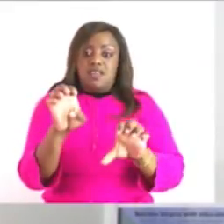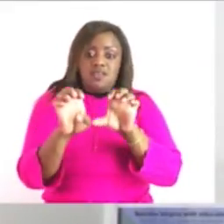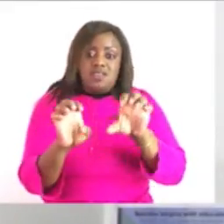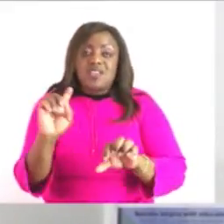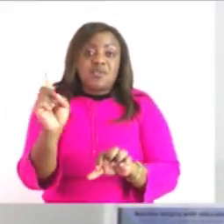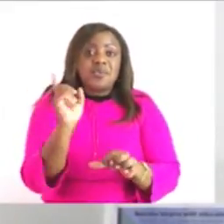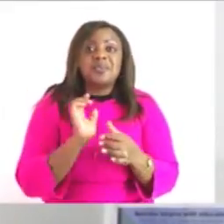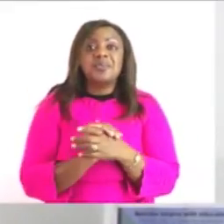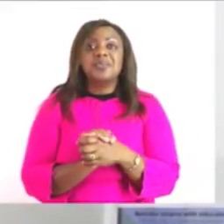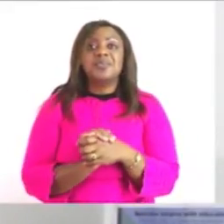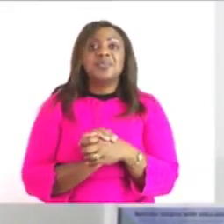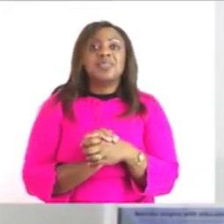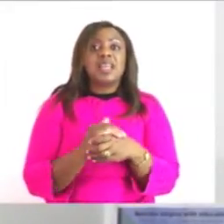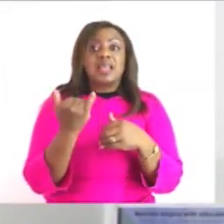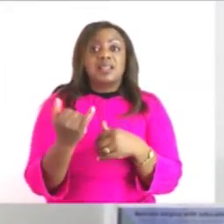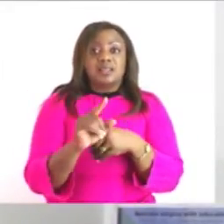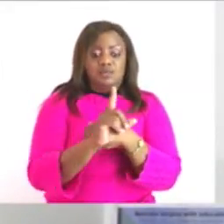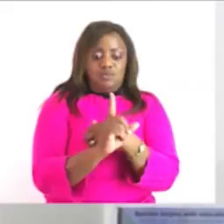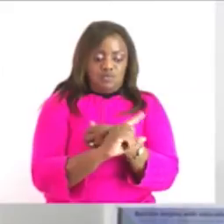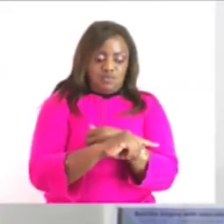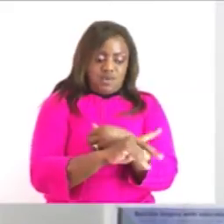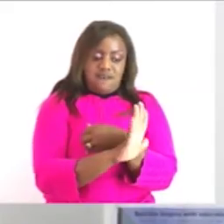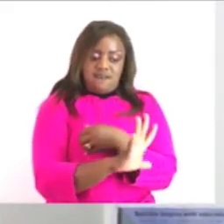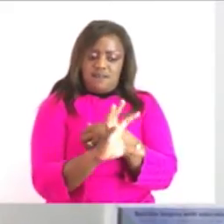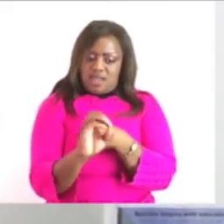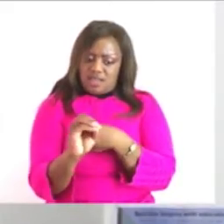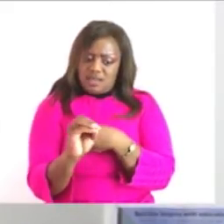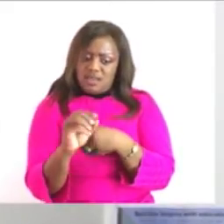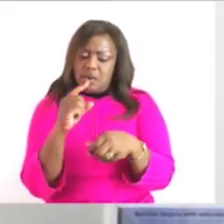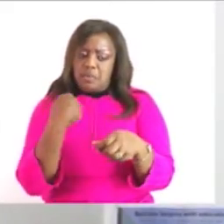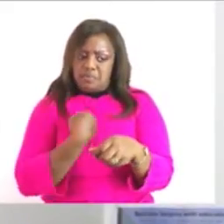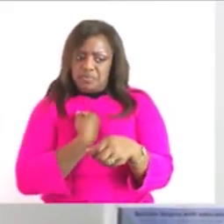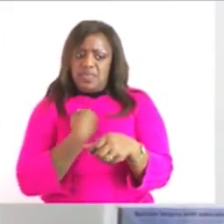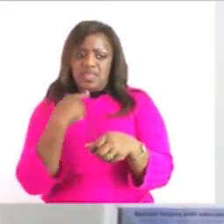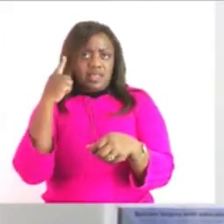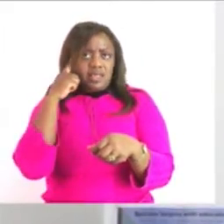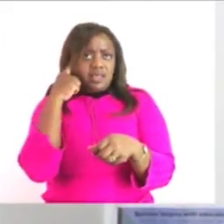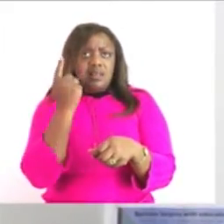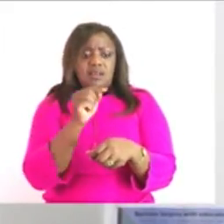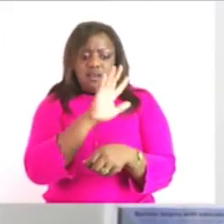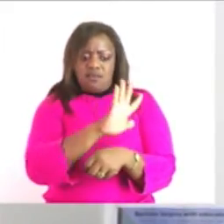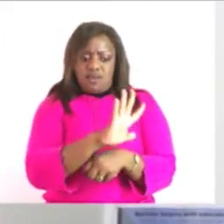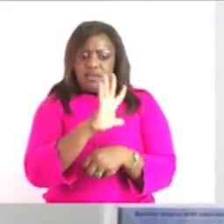if it's pointing at 500 grams i just want us also to confirm because